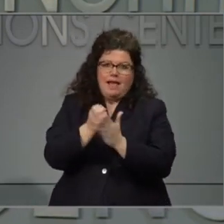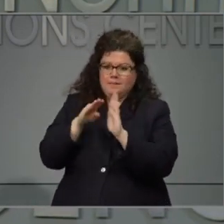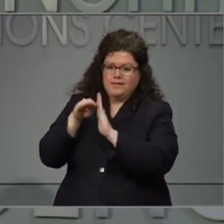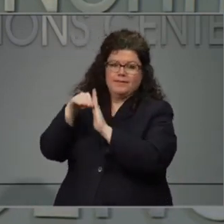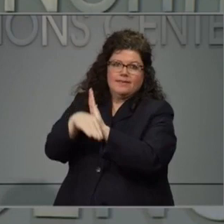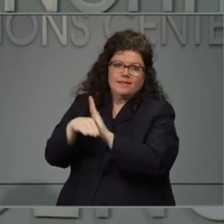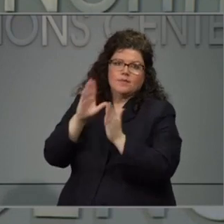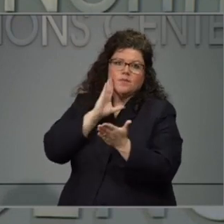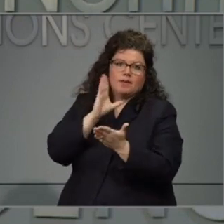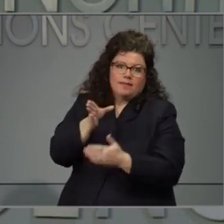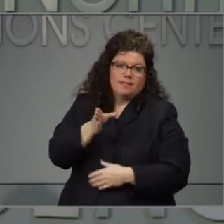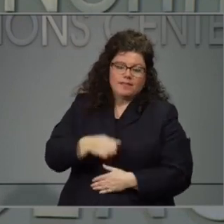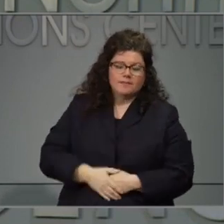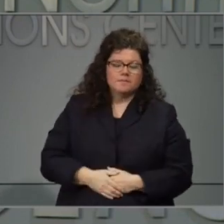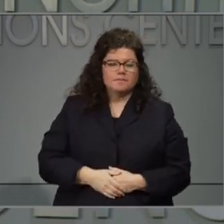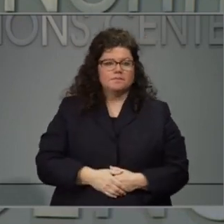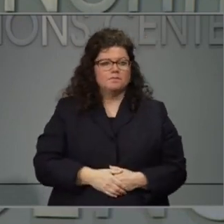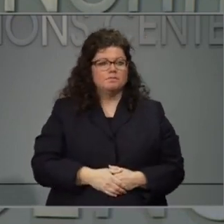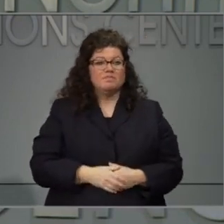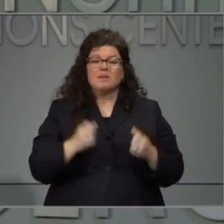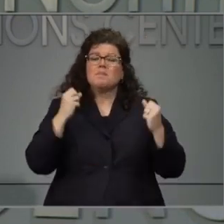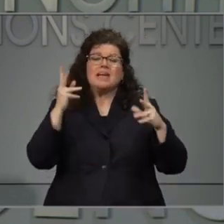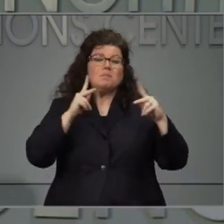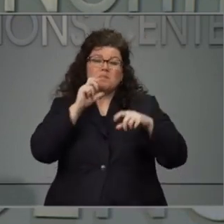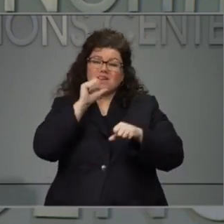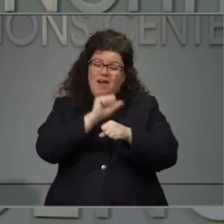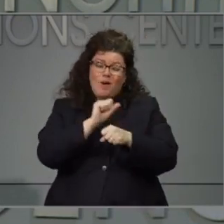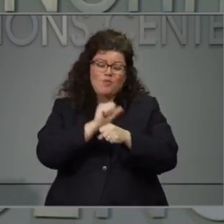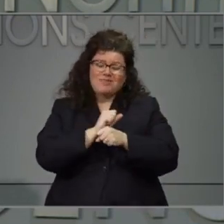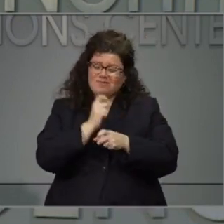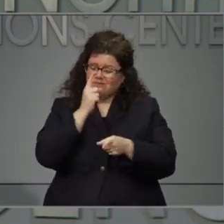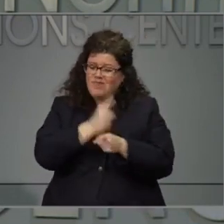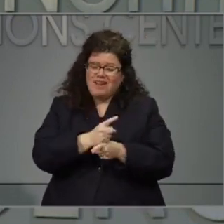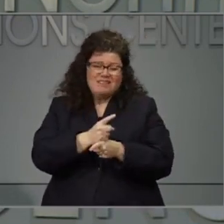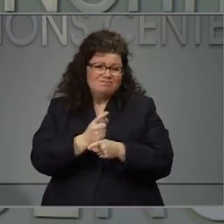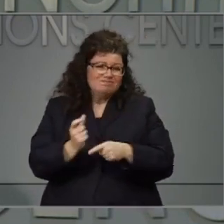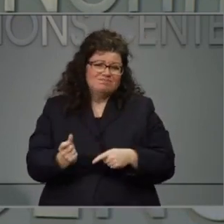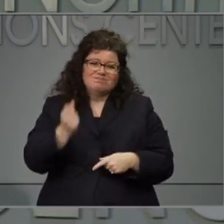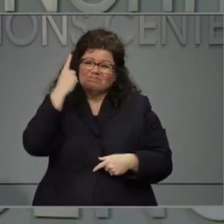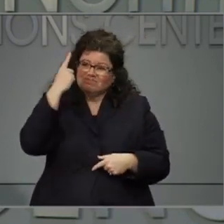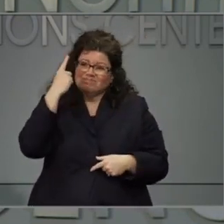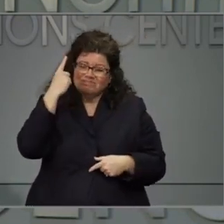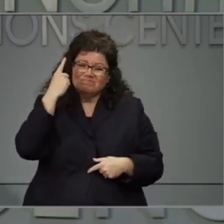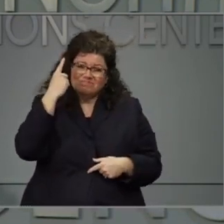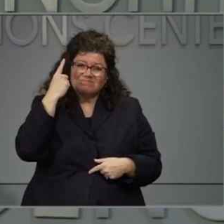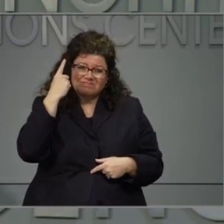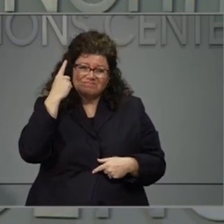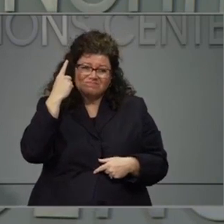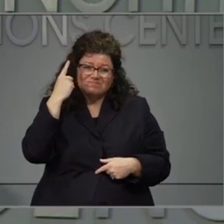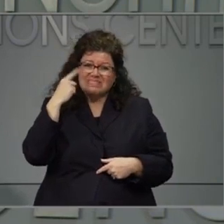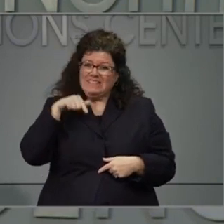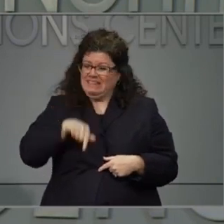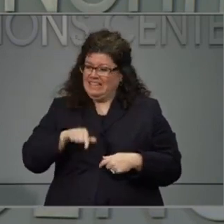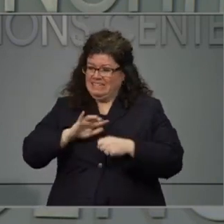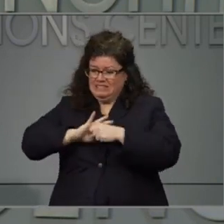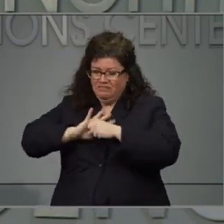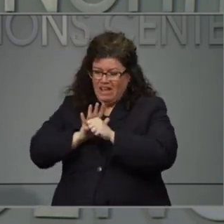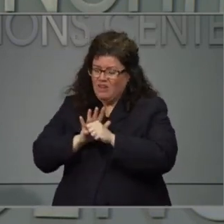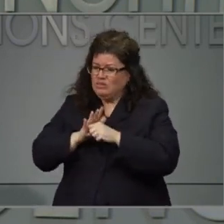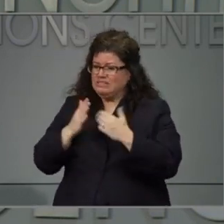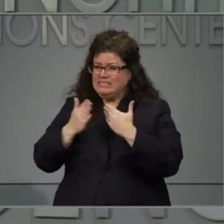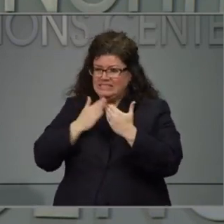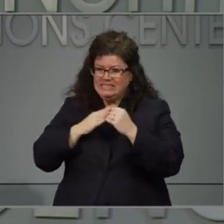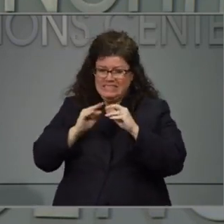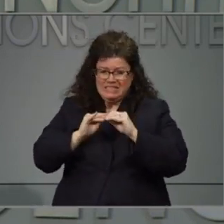are a lot of people now out of work because of the havoc that this virus has